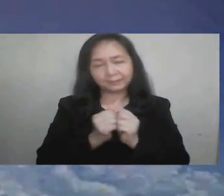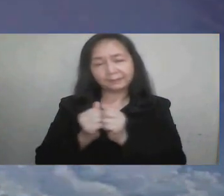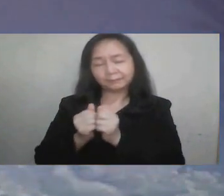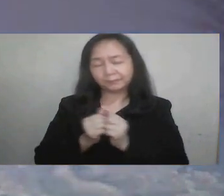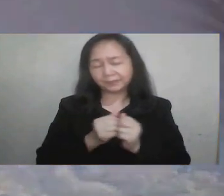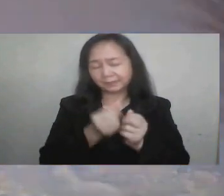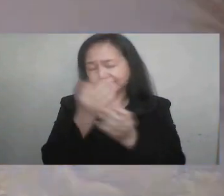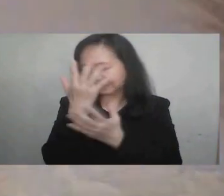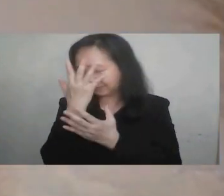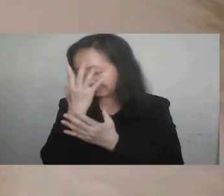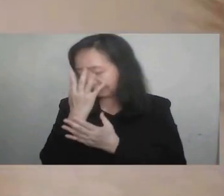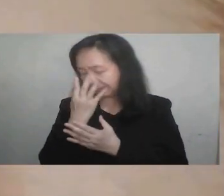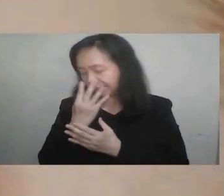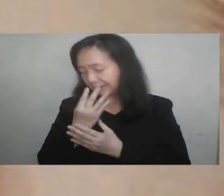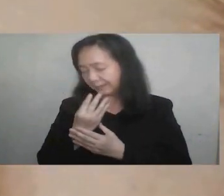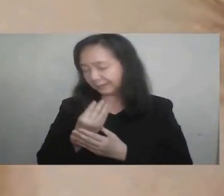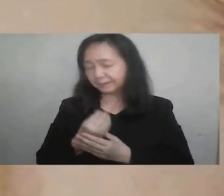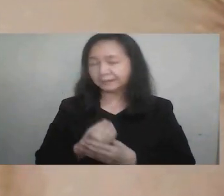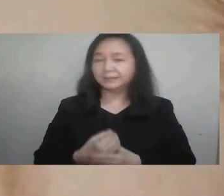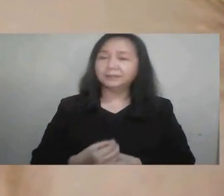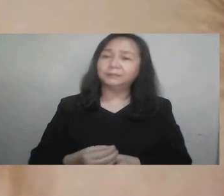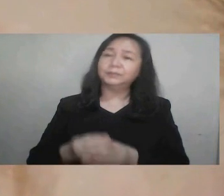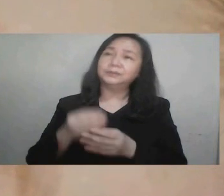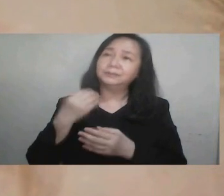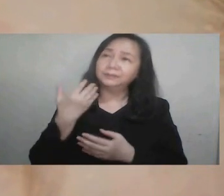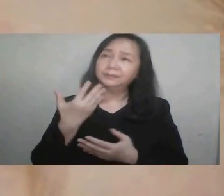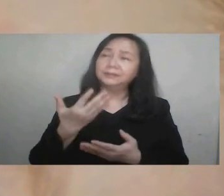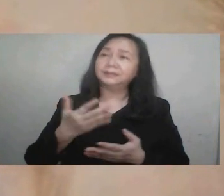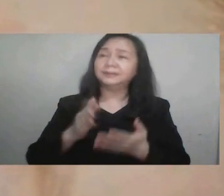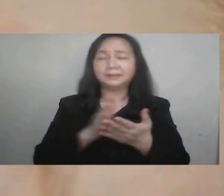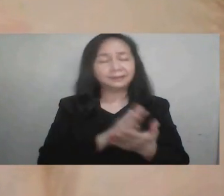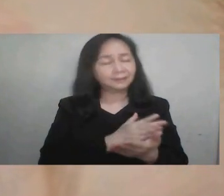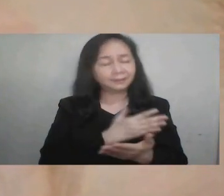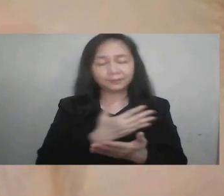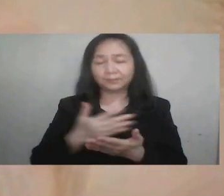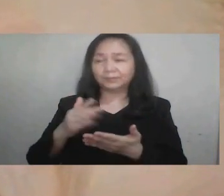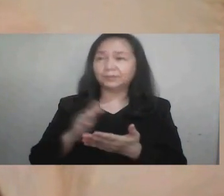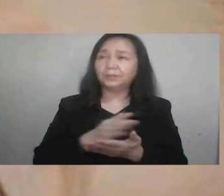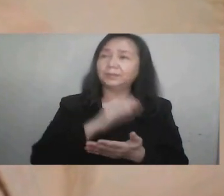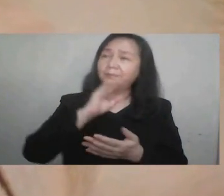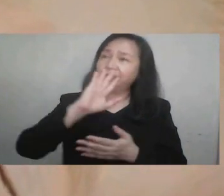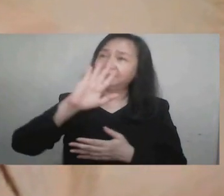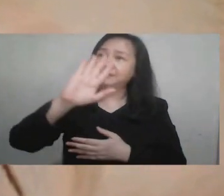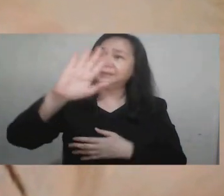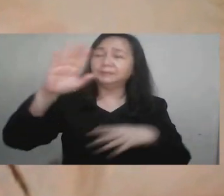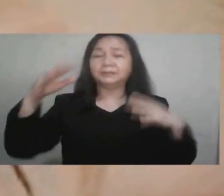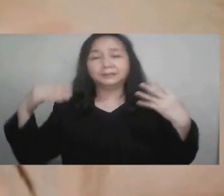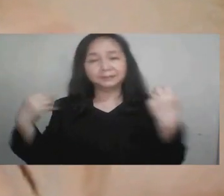sa pag-ibig. Himig ng